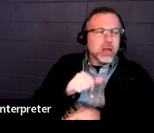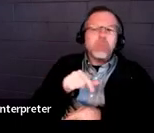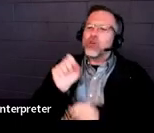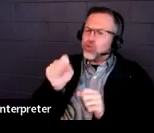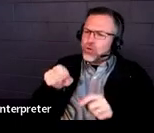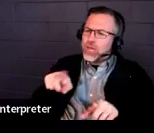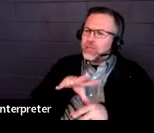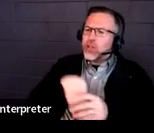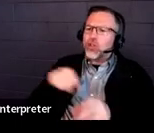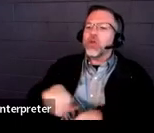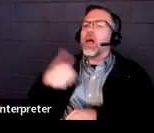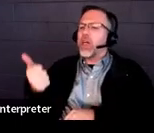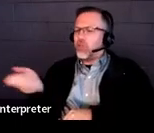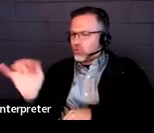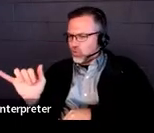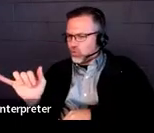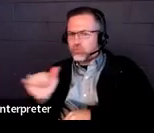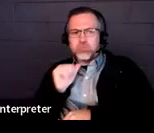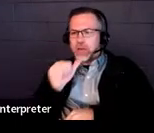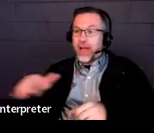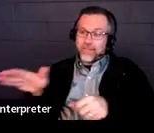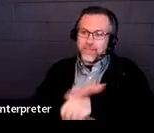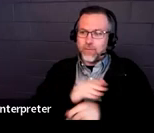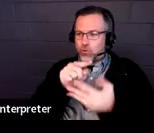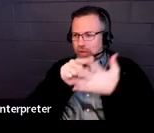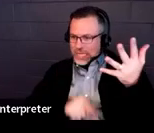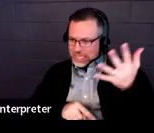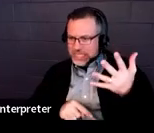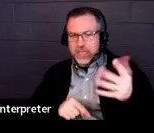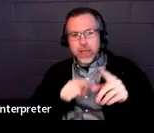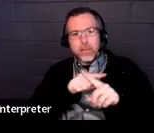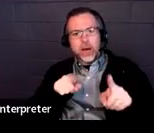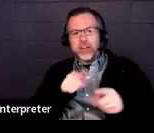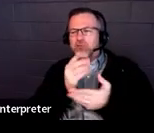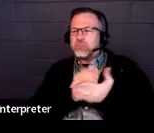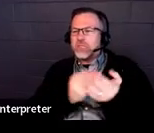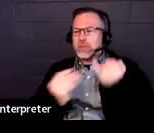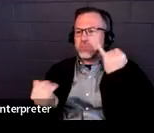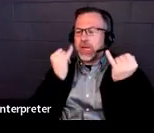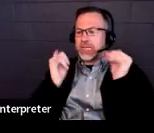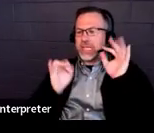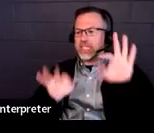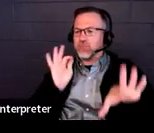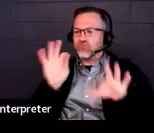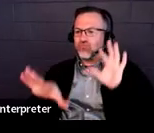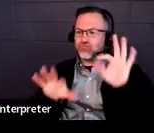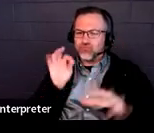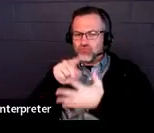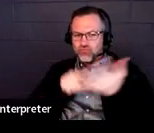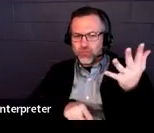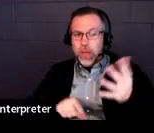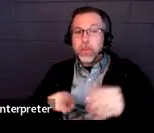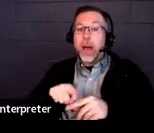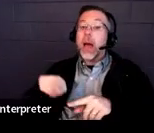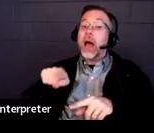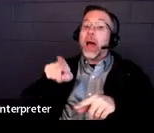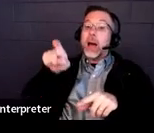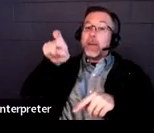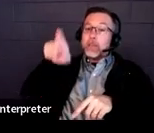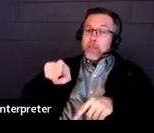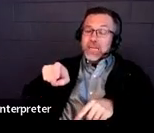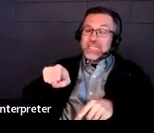things that are not listed here. So these are just some ideas. But you can see that must include data is